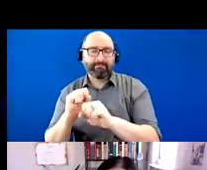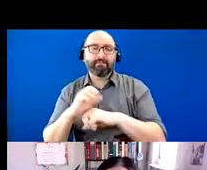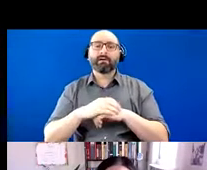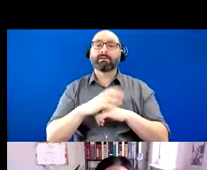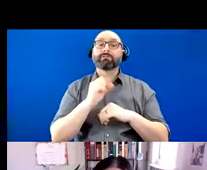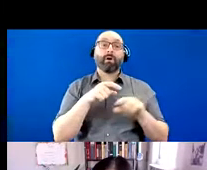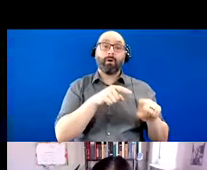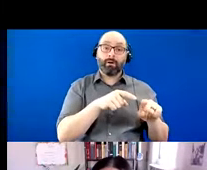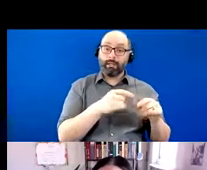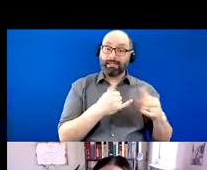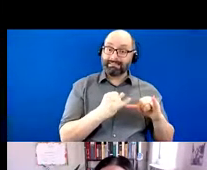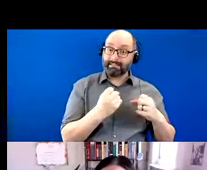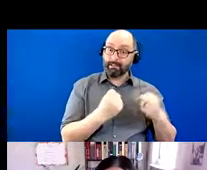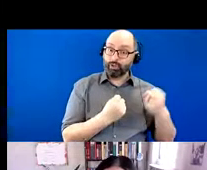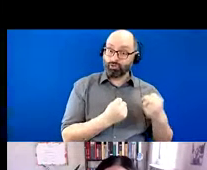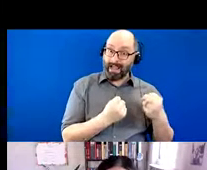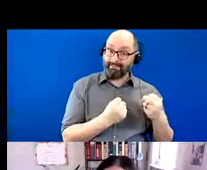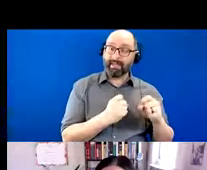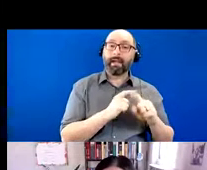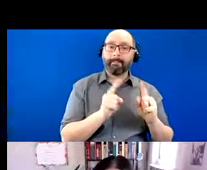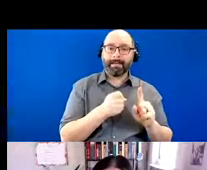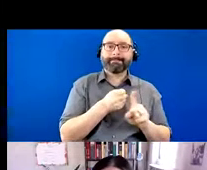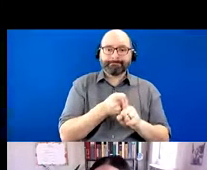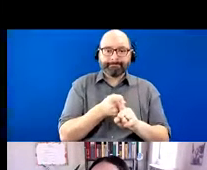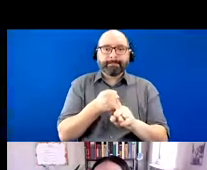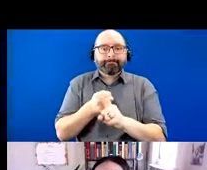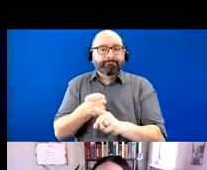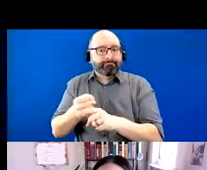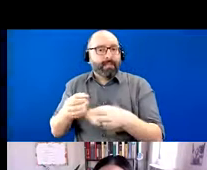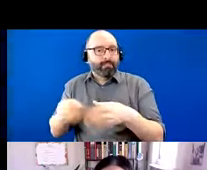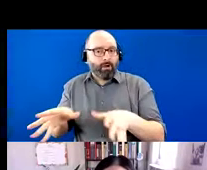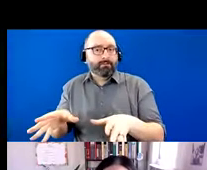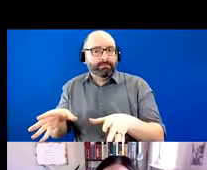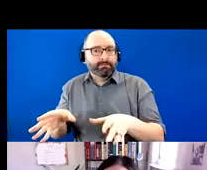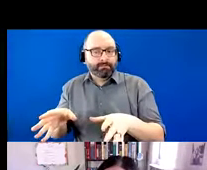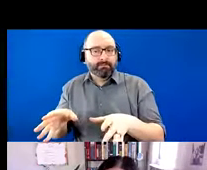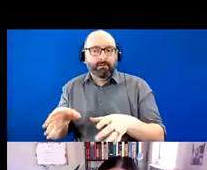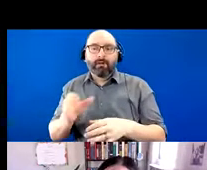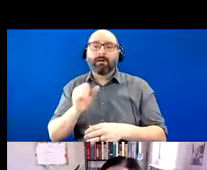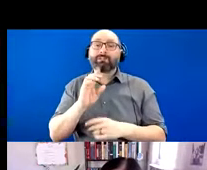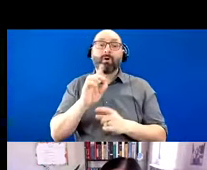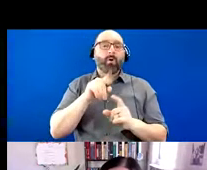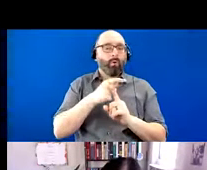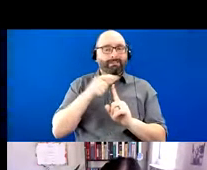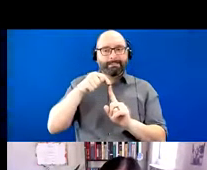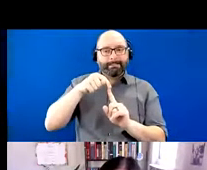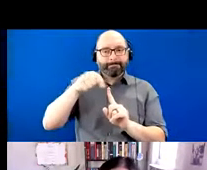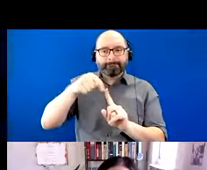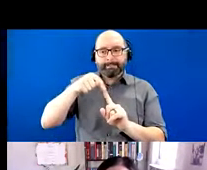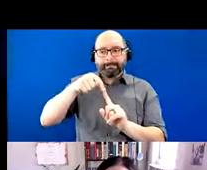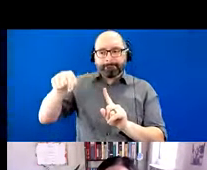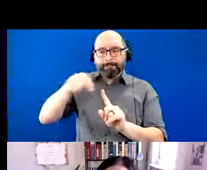patient was still driving, he did have episodes of getting lost. So he was mainly driving only to routine places